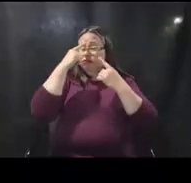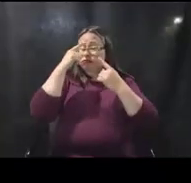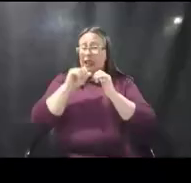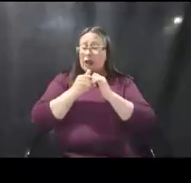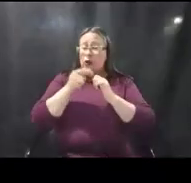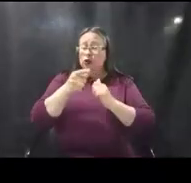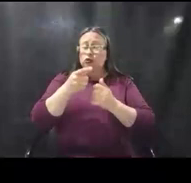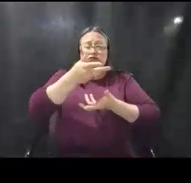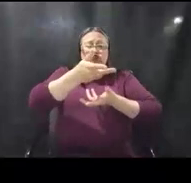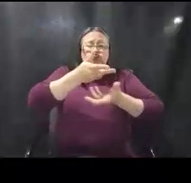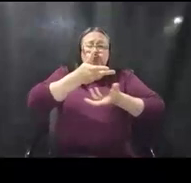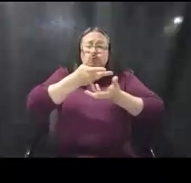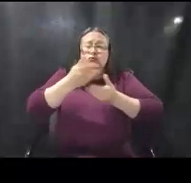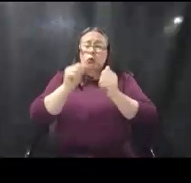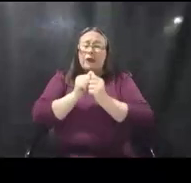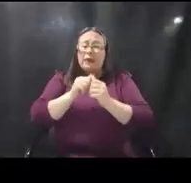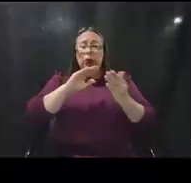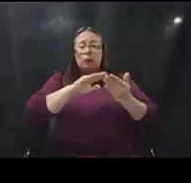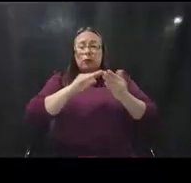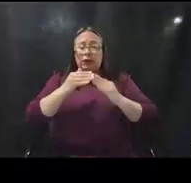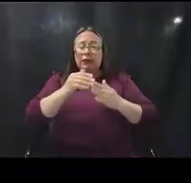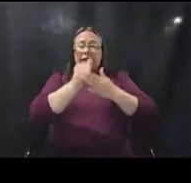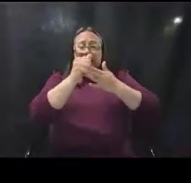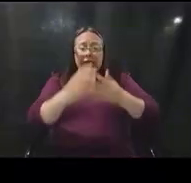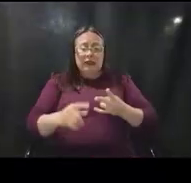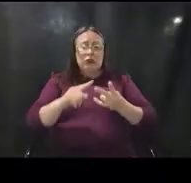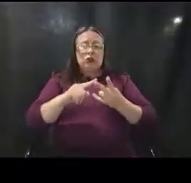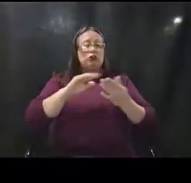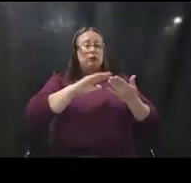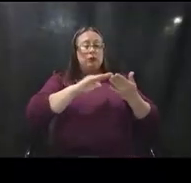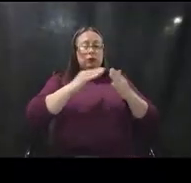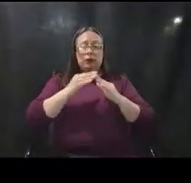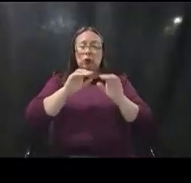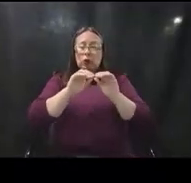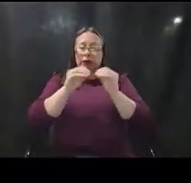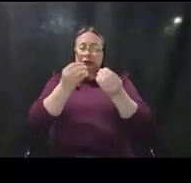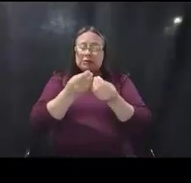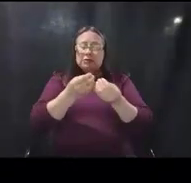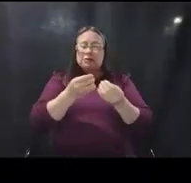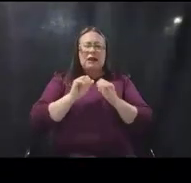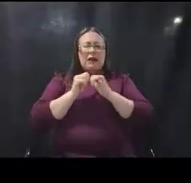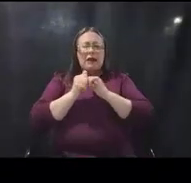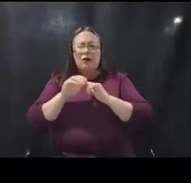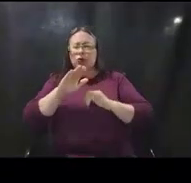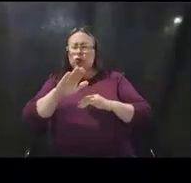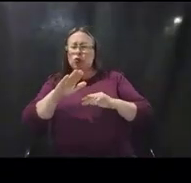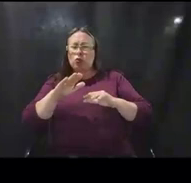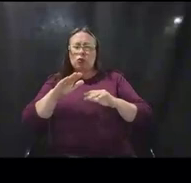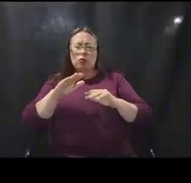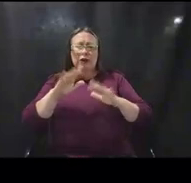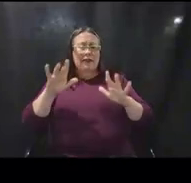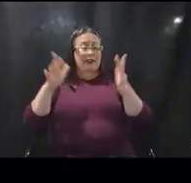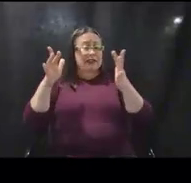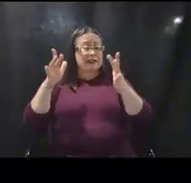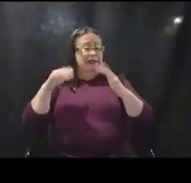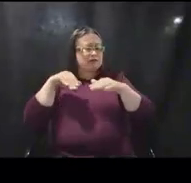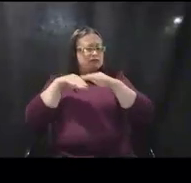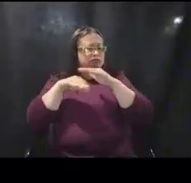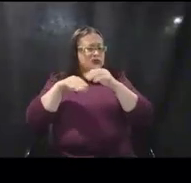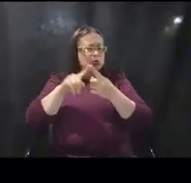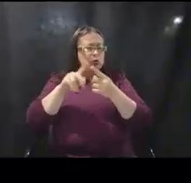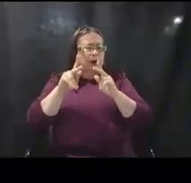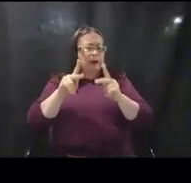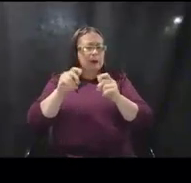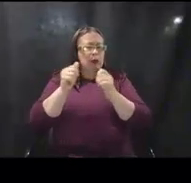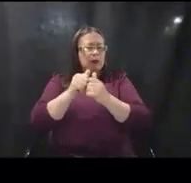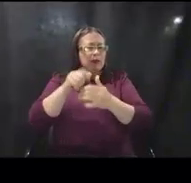engaging with community leaders and community-based organizations. You may consider how your events are accessible to individuals with disabilities or limited